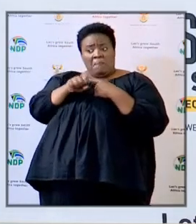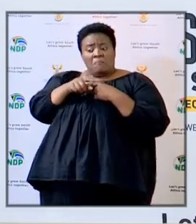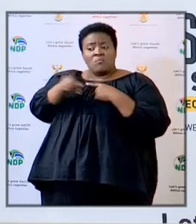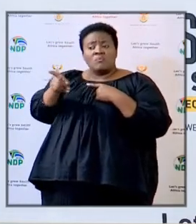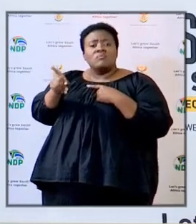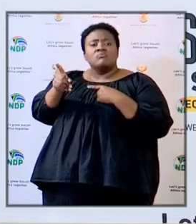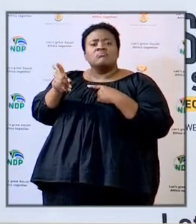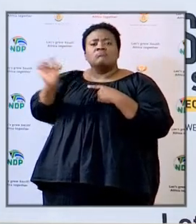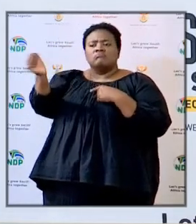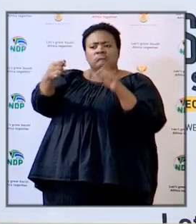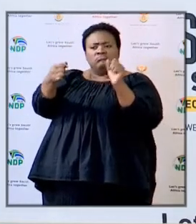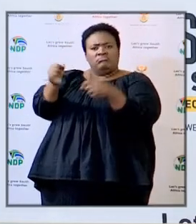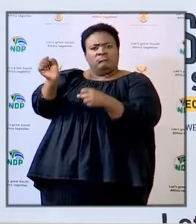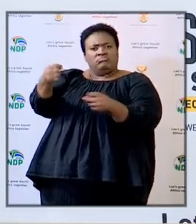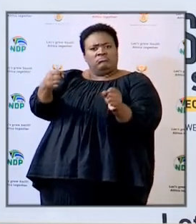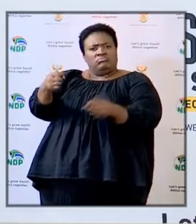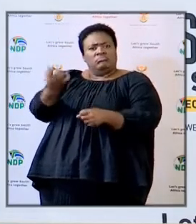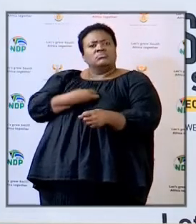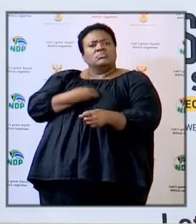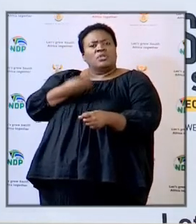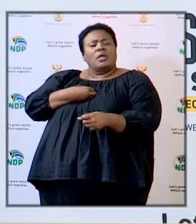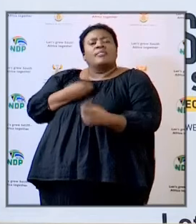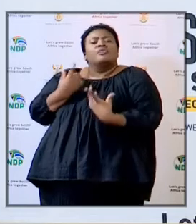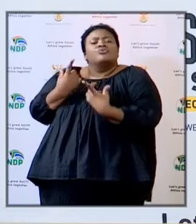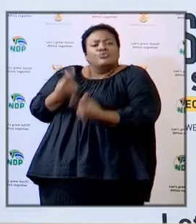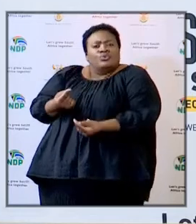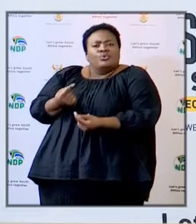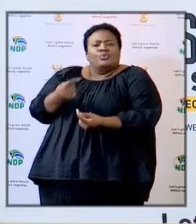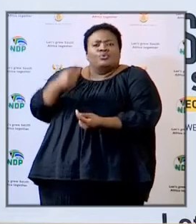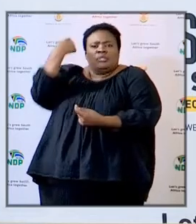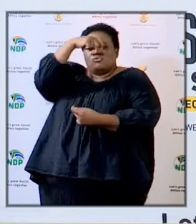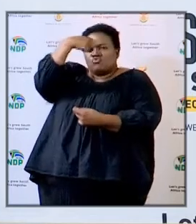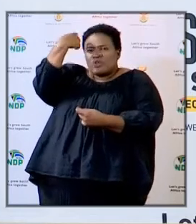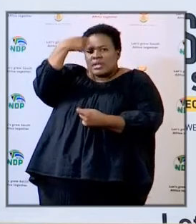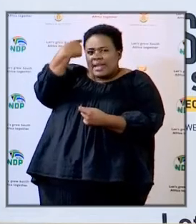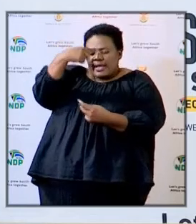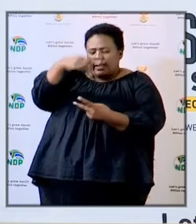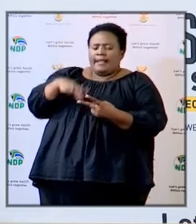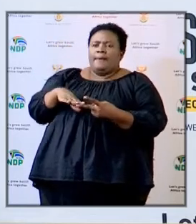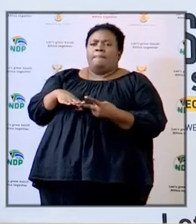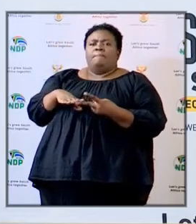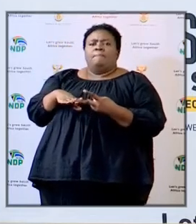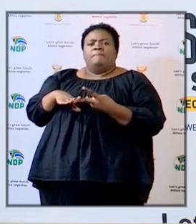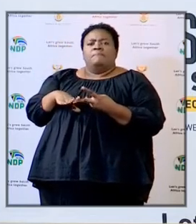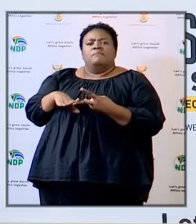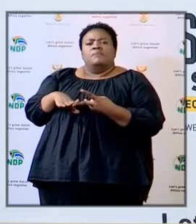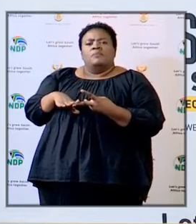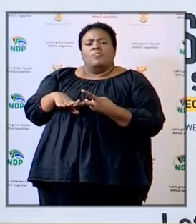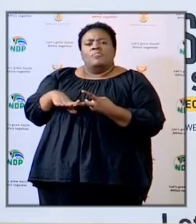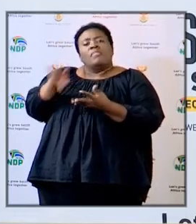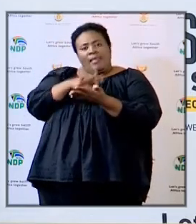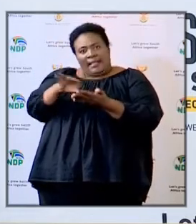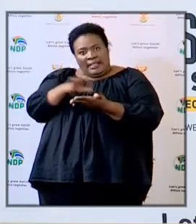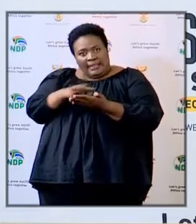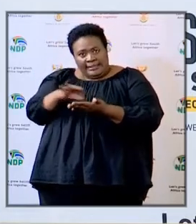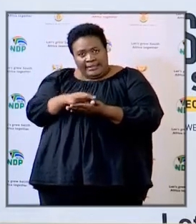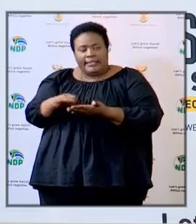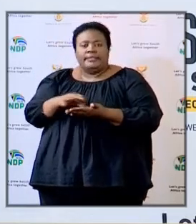KZN has appointed young people to do the screening and the